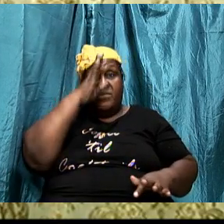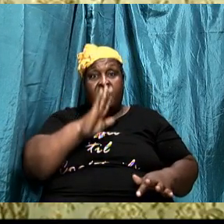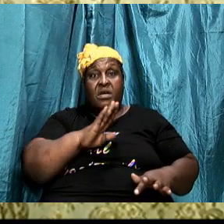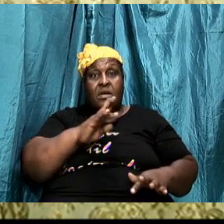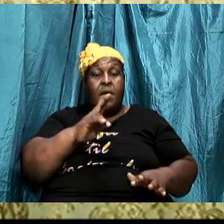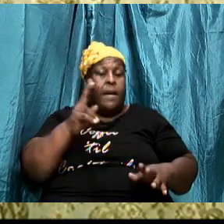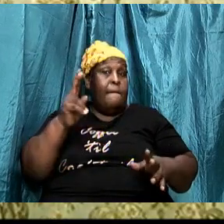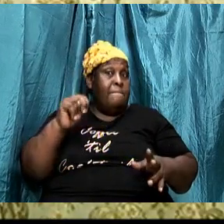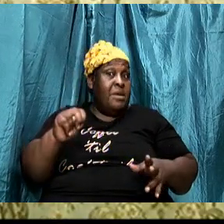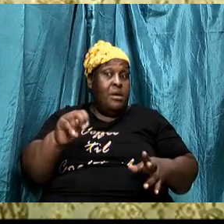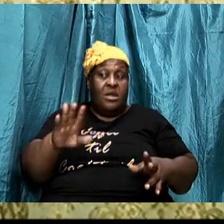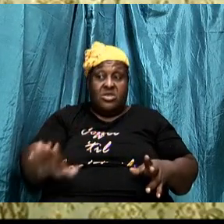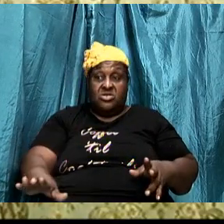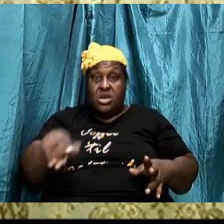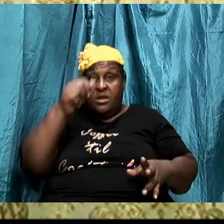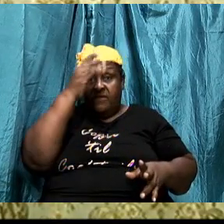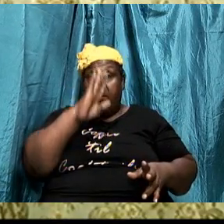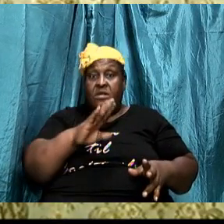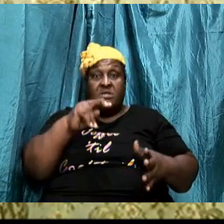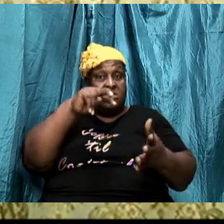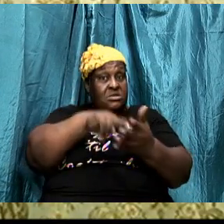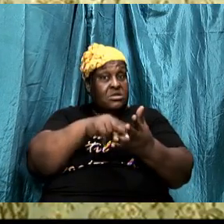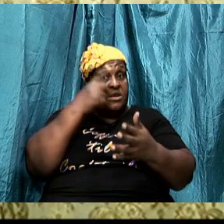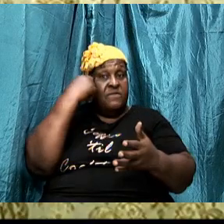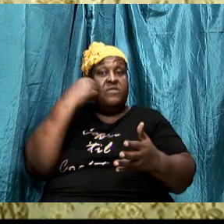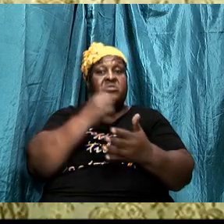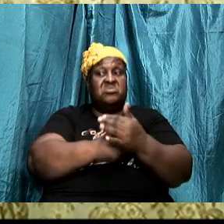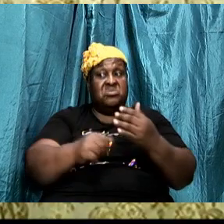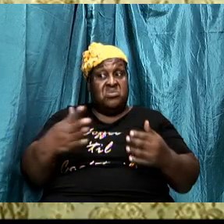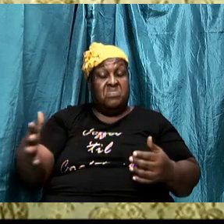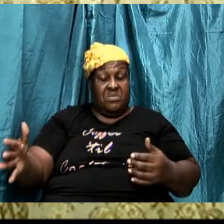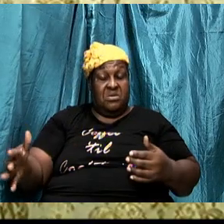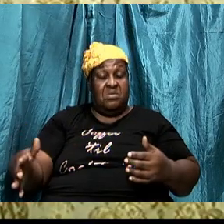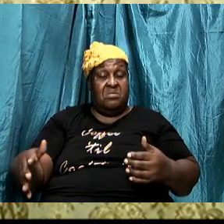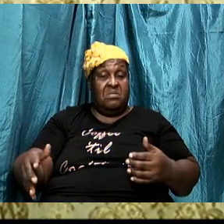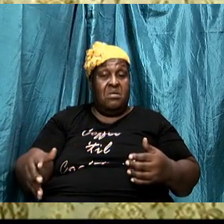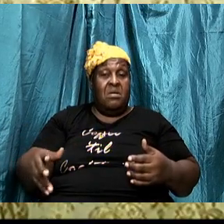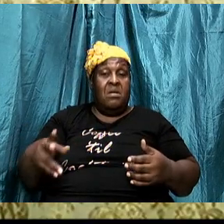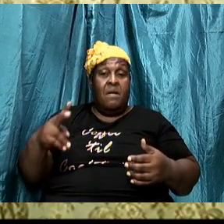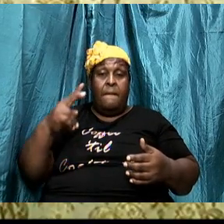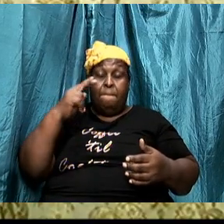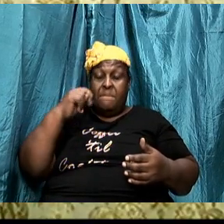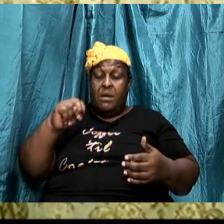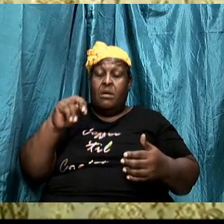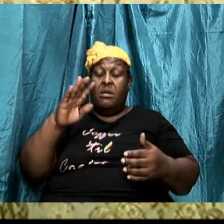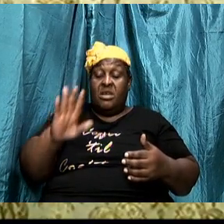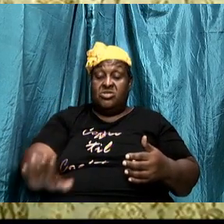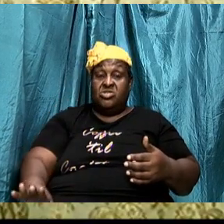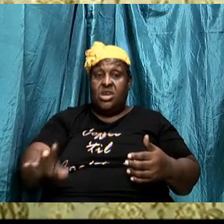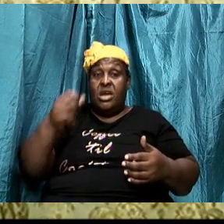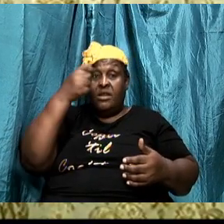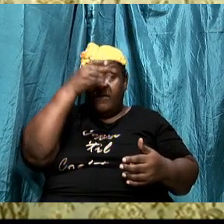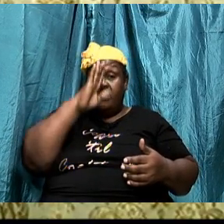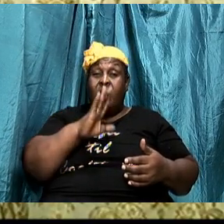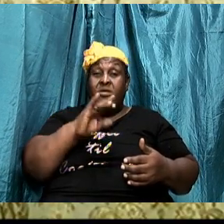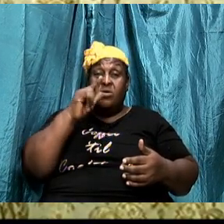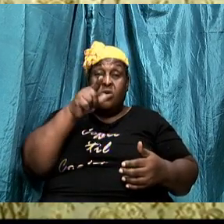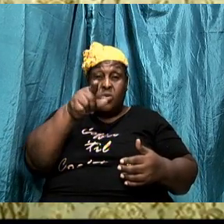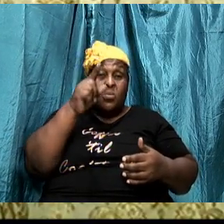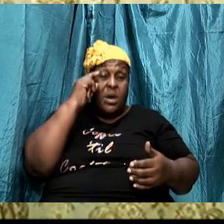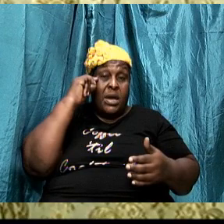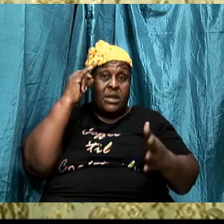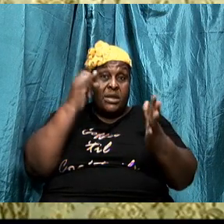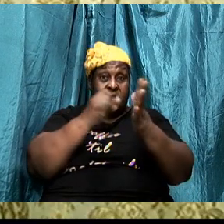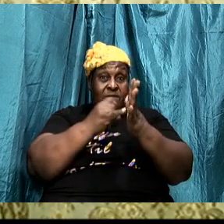God that most stands for something being a child of God means that you are identified with God